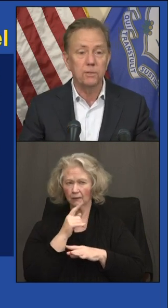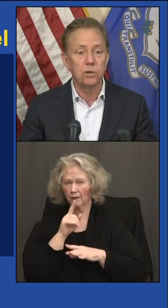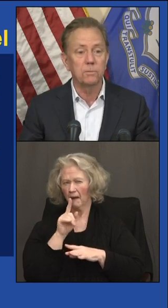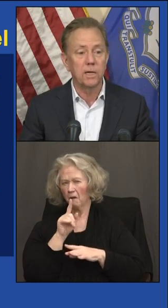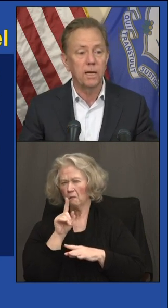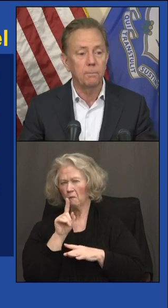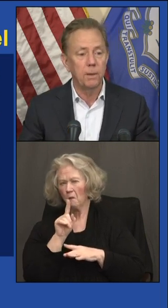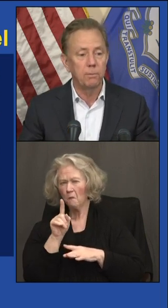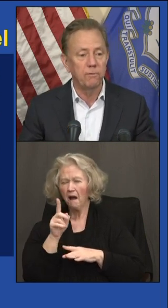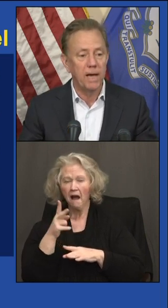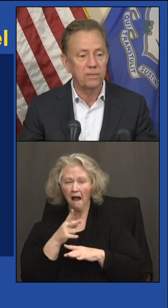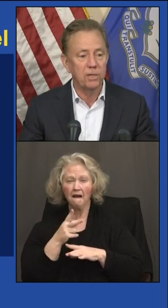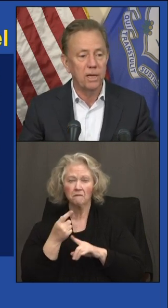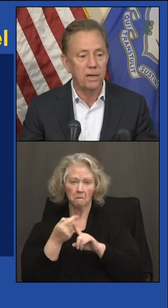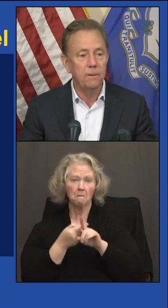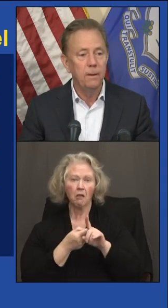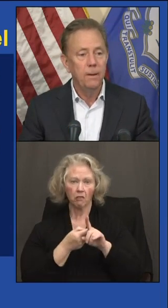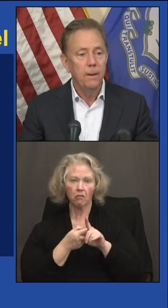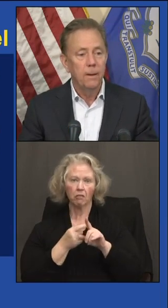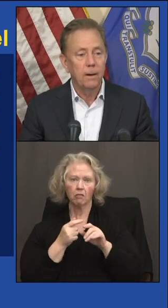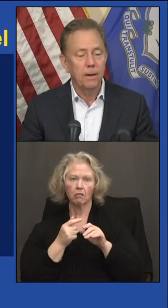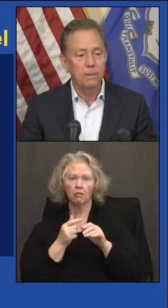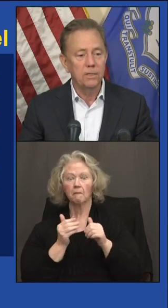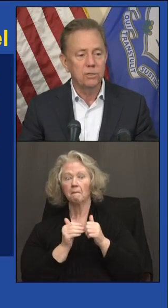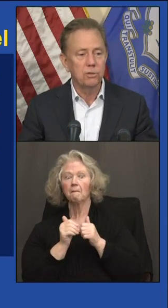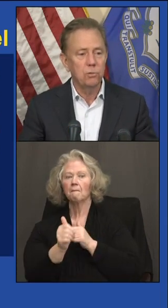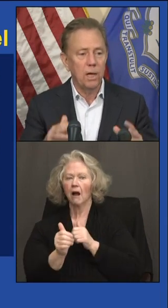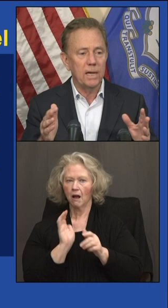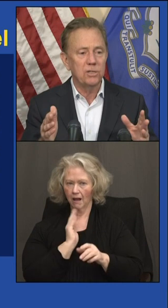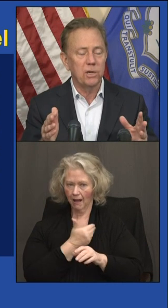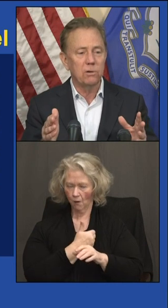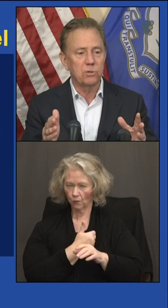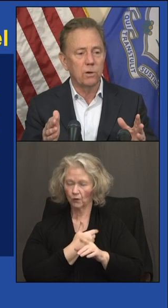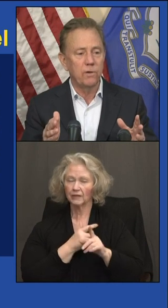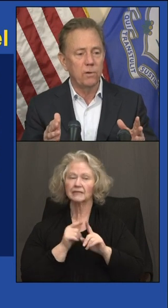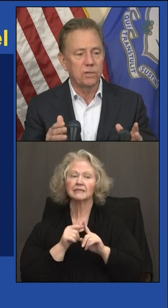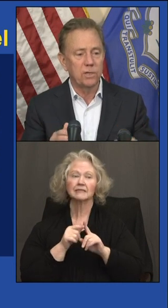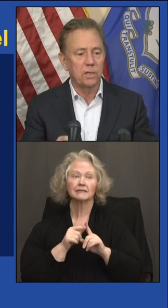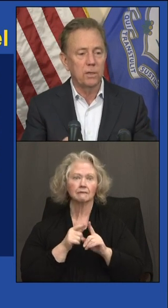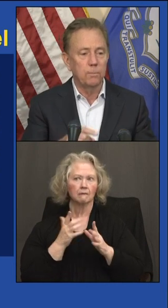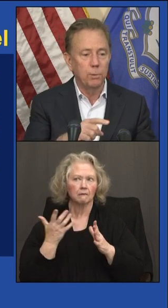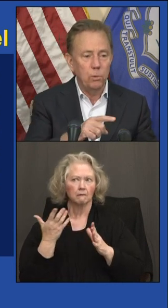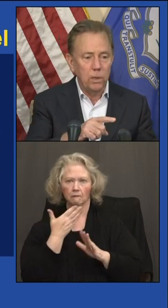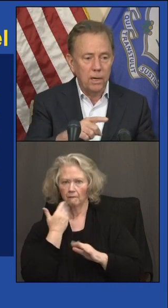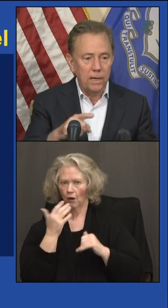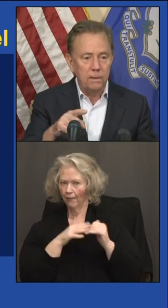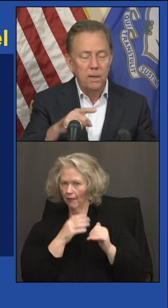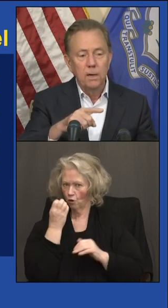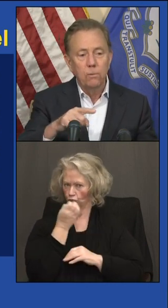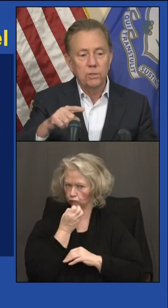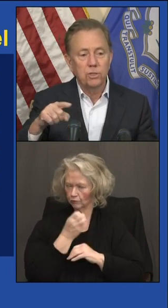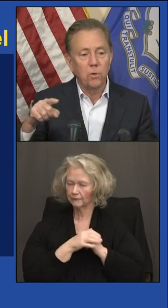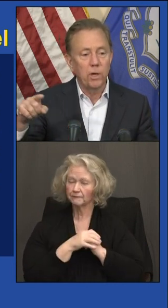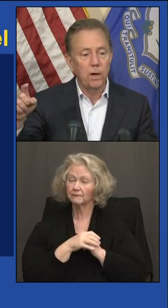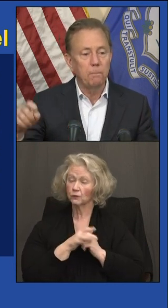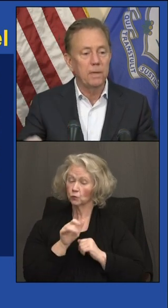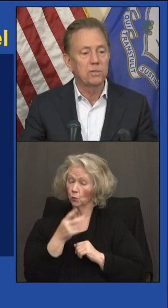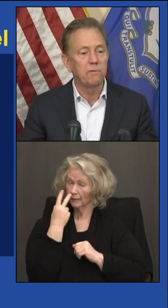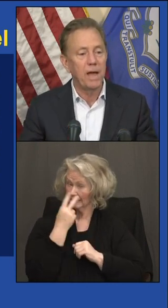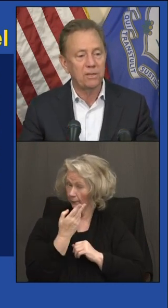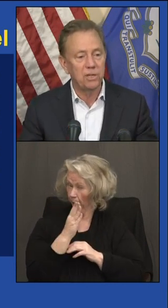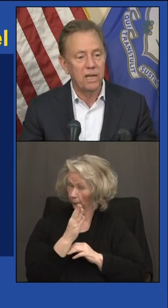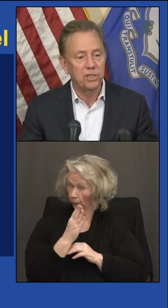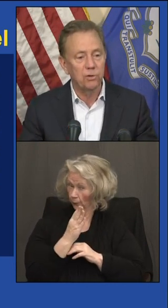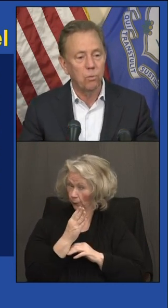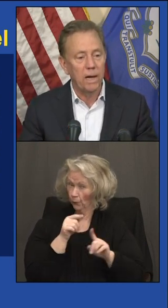Europe in terms of getting people vaccinated. These two lines here are sort of interesting. The blue line, which is going up,